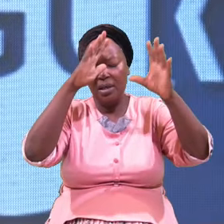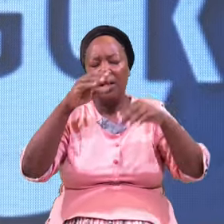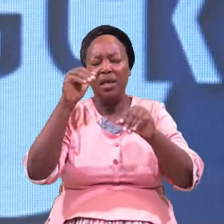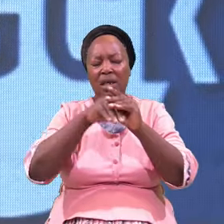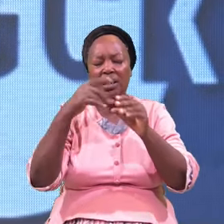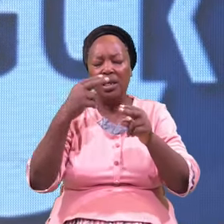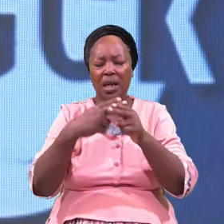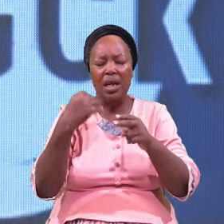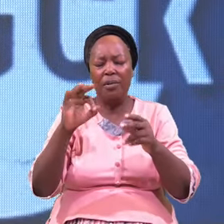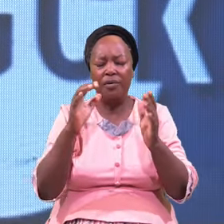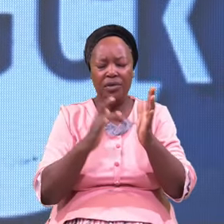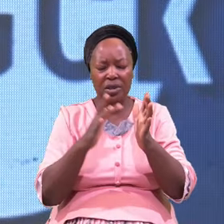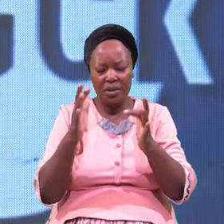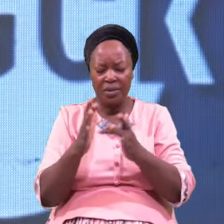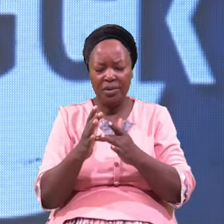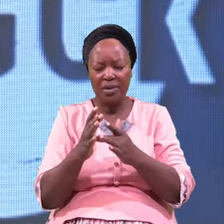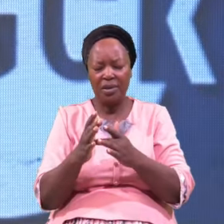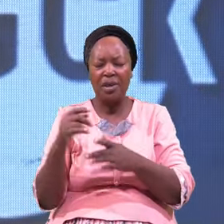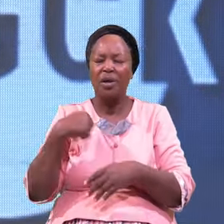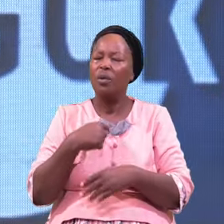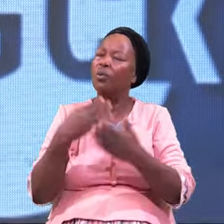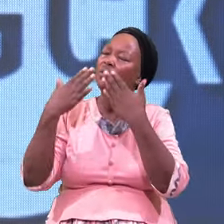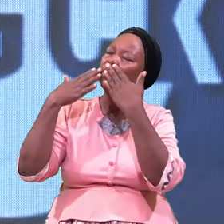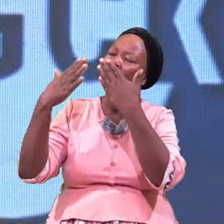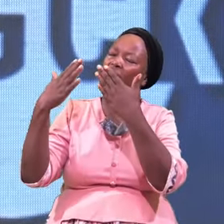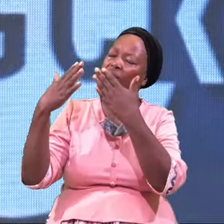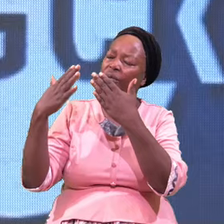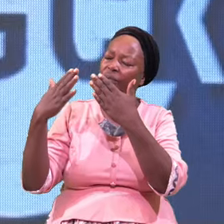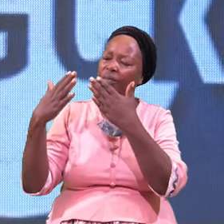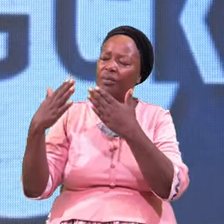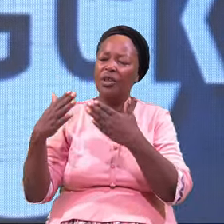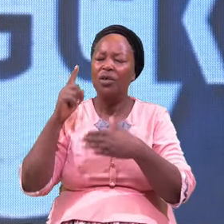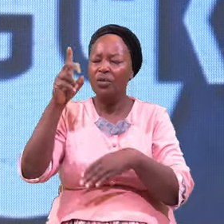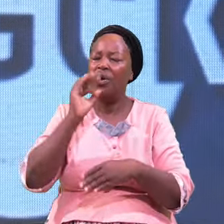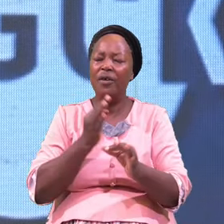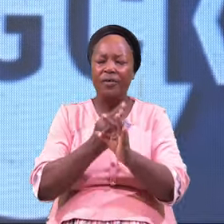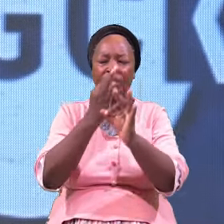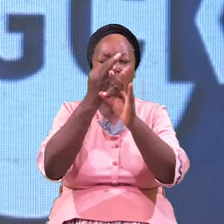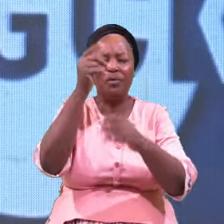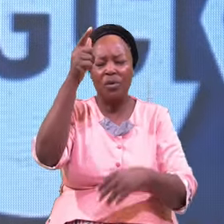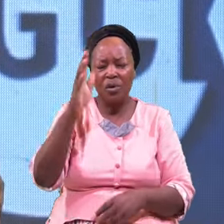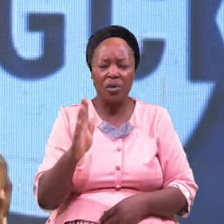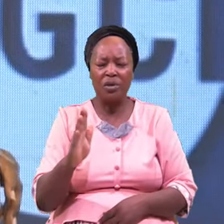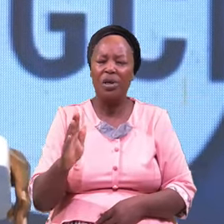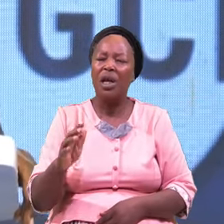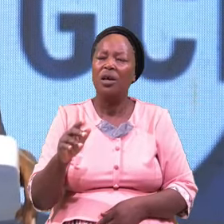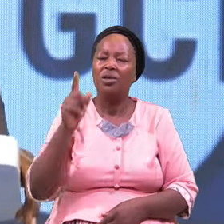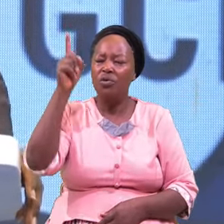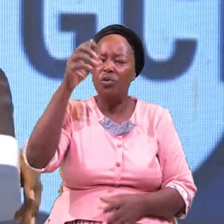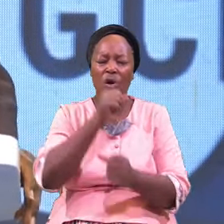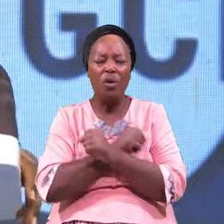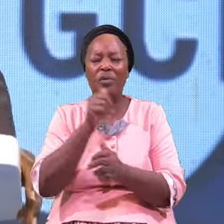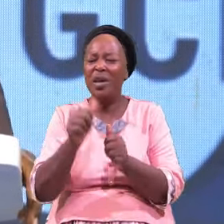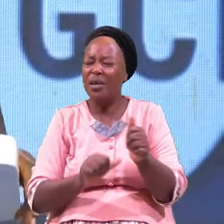Jesus Well Thank You Your Faithful God Your Love Everyone